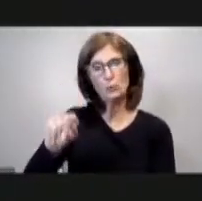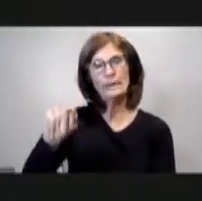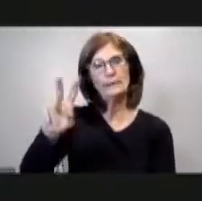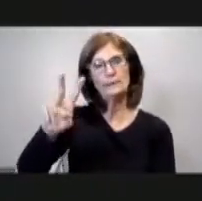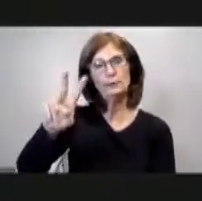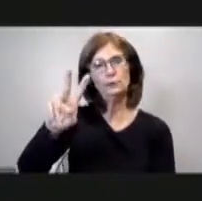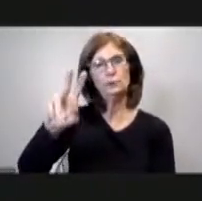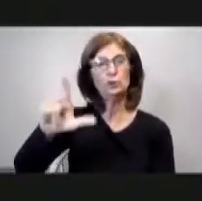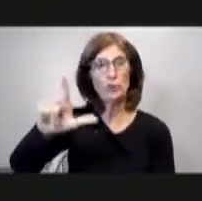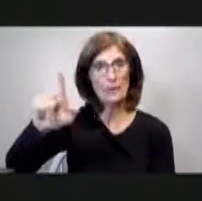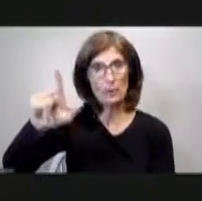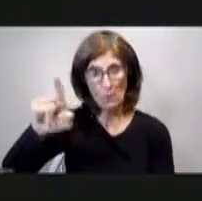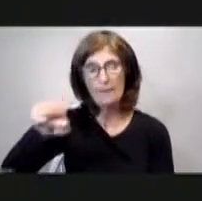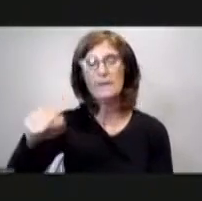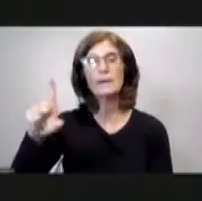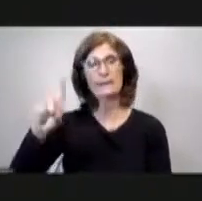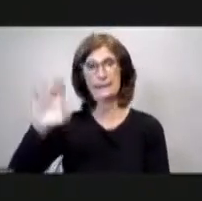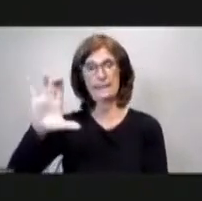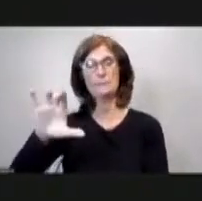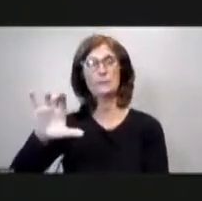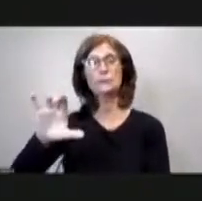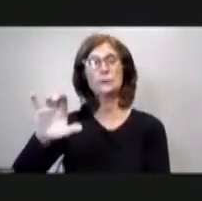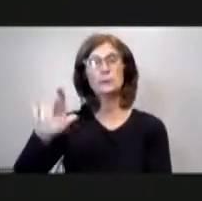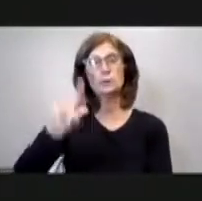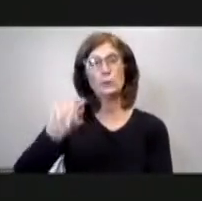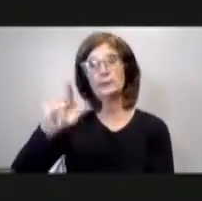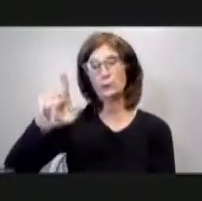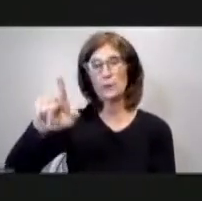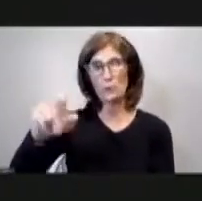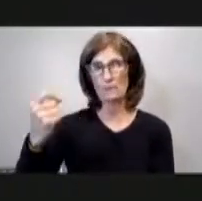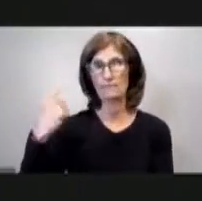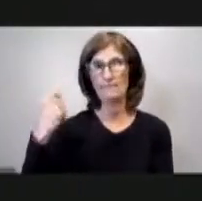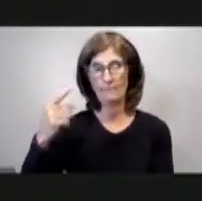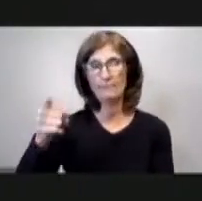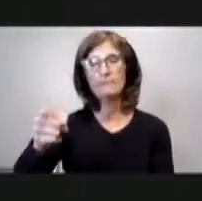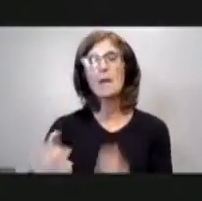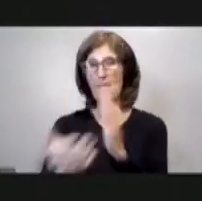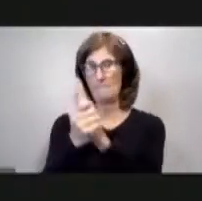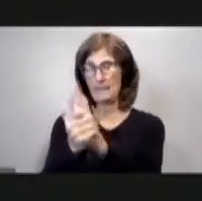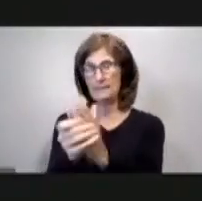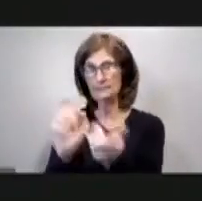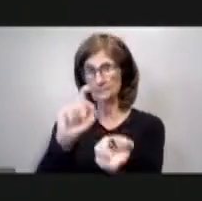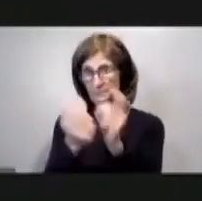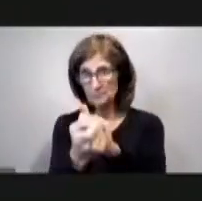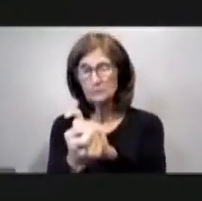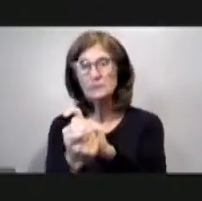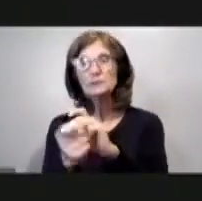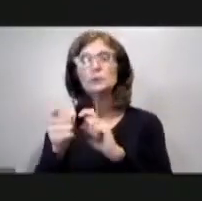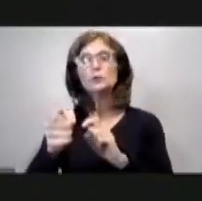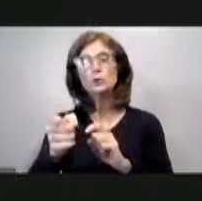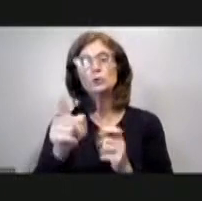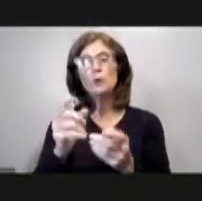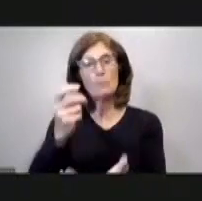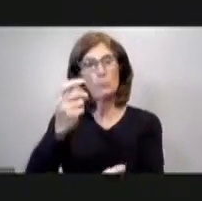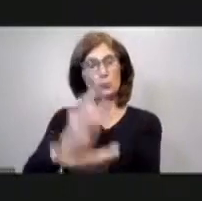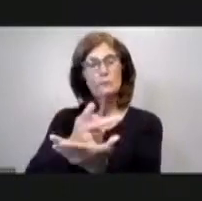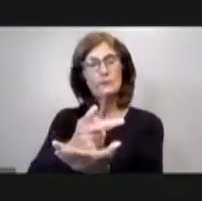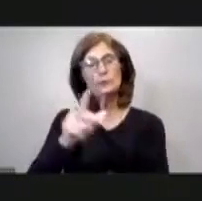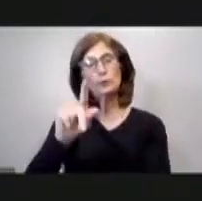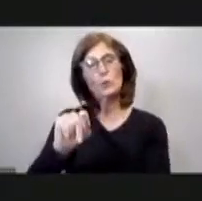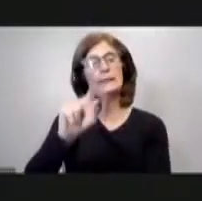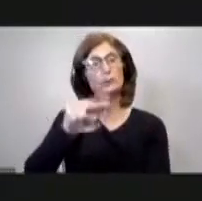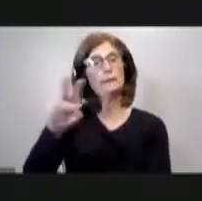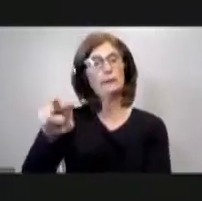effective december 27 2021 as amended entitled resolution adopting and approving the 2022